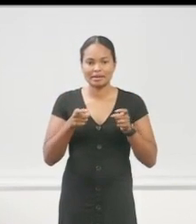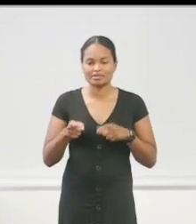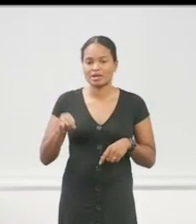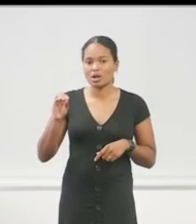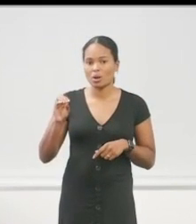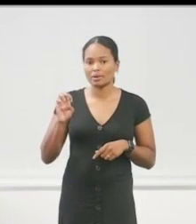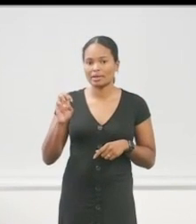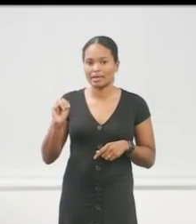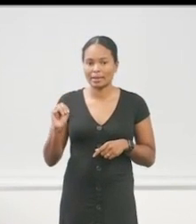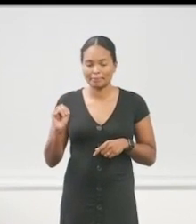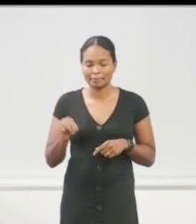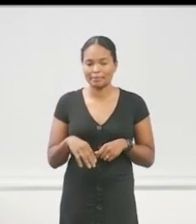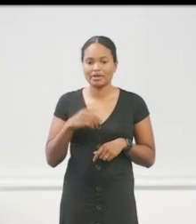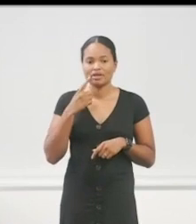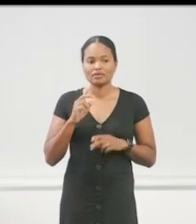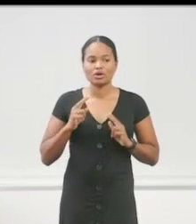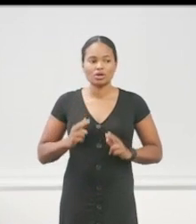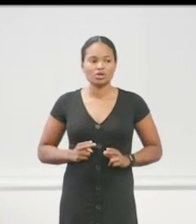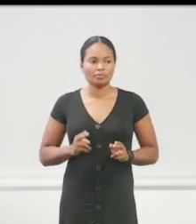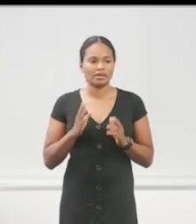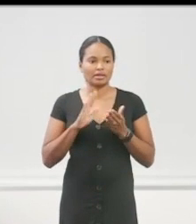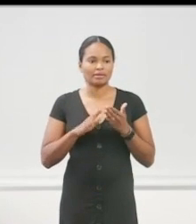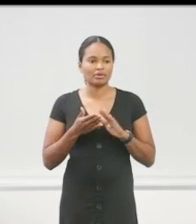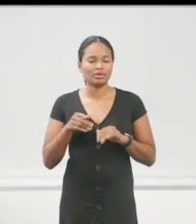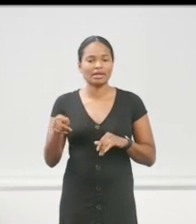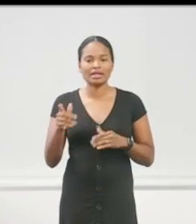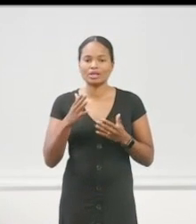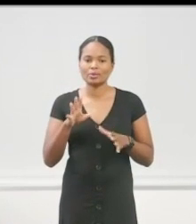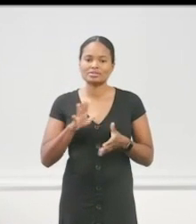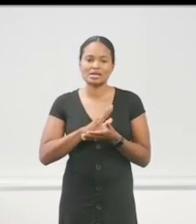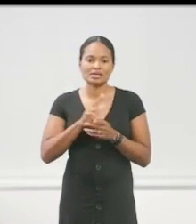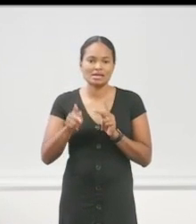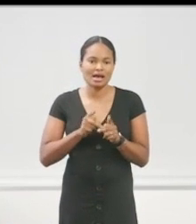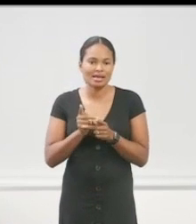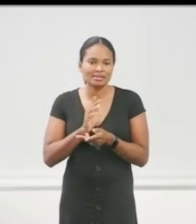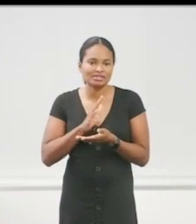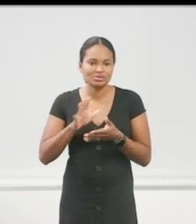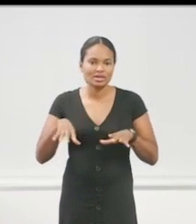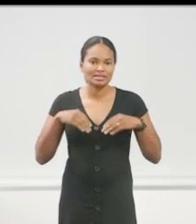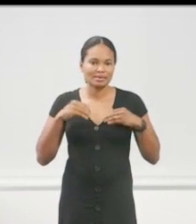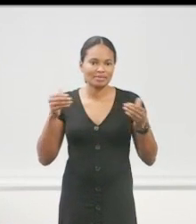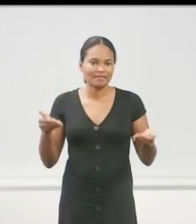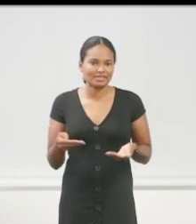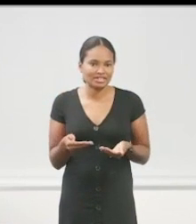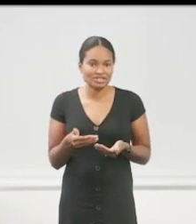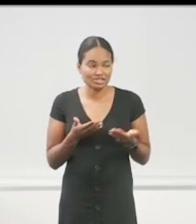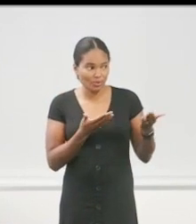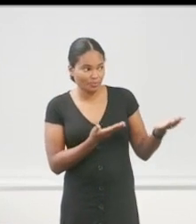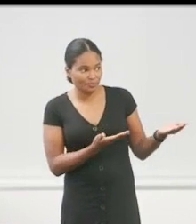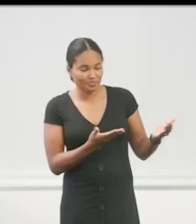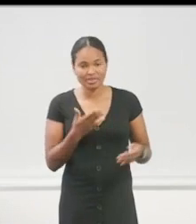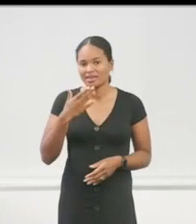for Gila River Indian Community. And he was gracious enough to accept our invitation to do this. So, Bruce. Thank you, Gil.